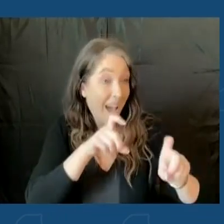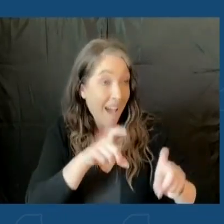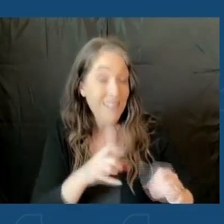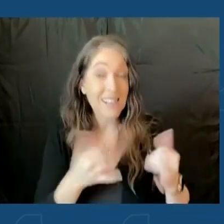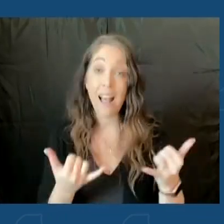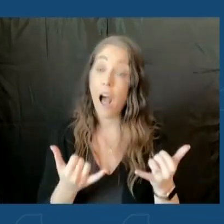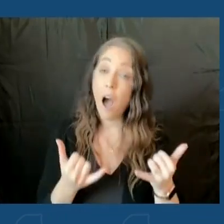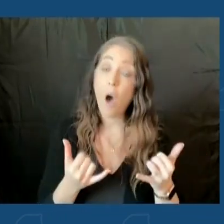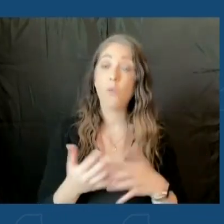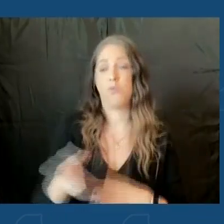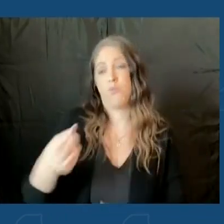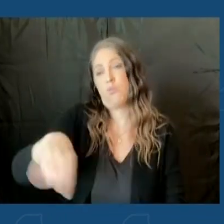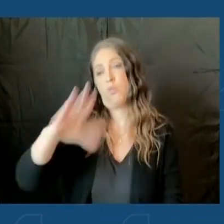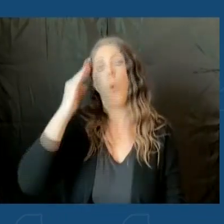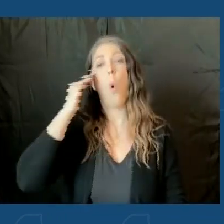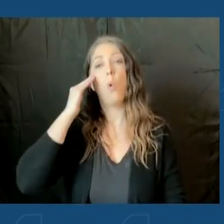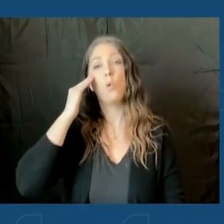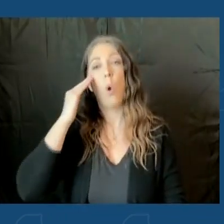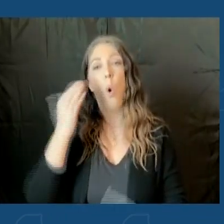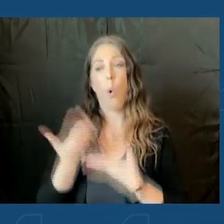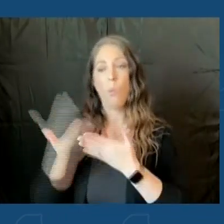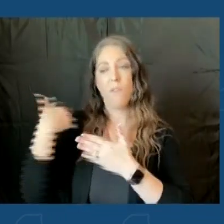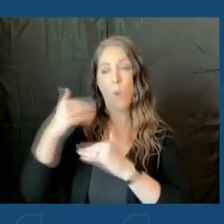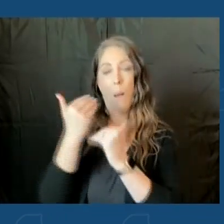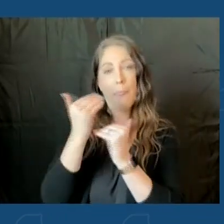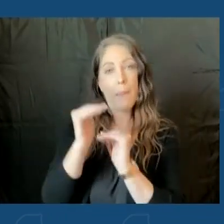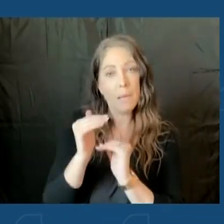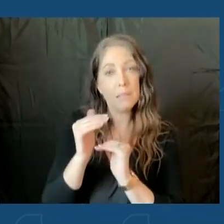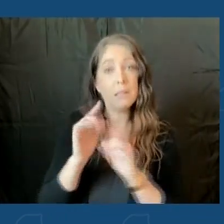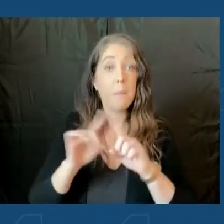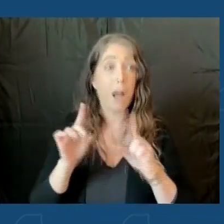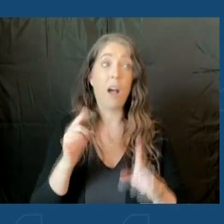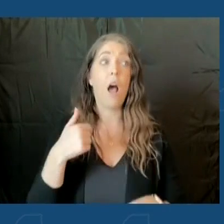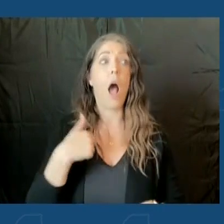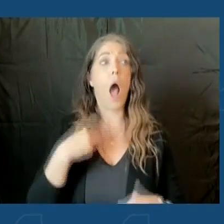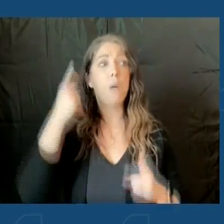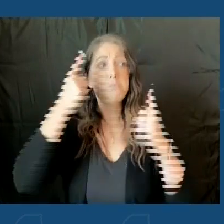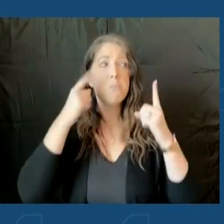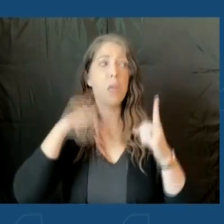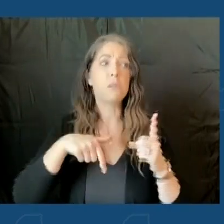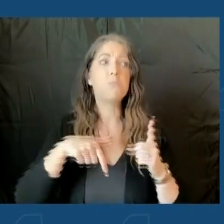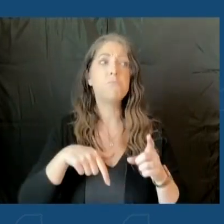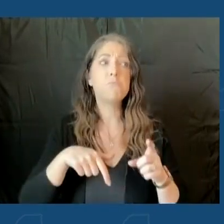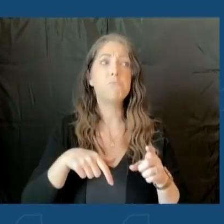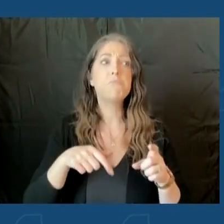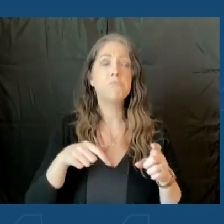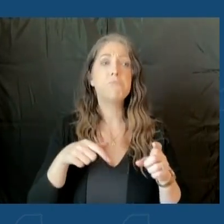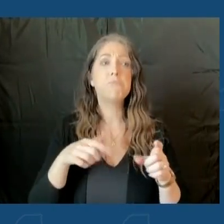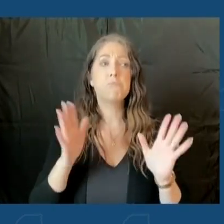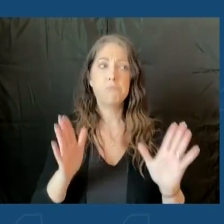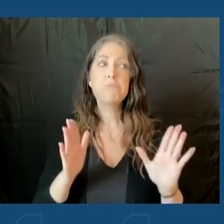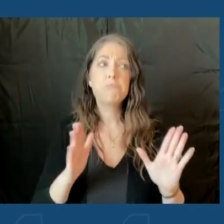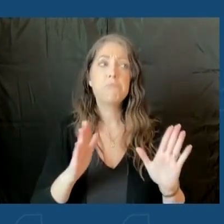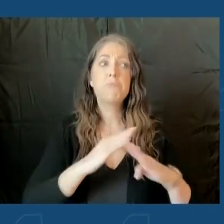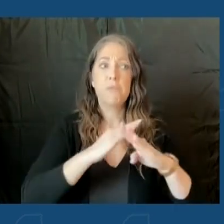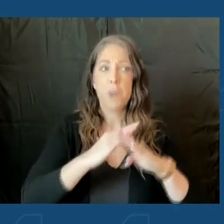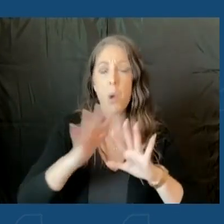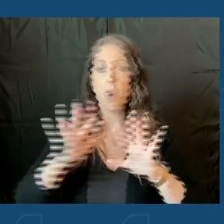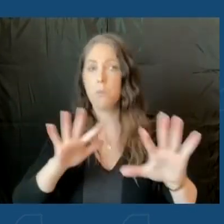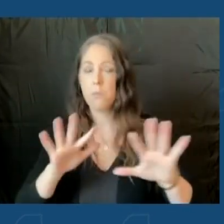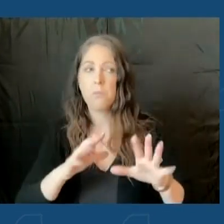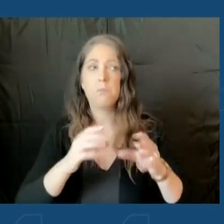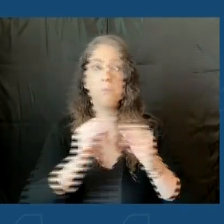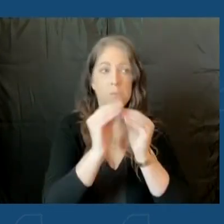You all know that we've had limitations to those, but I still consider this containable. And at least, certainly within our